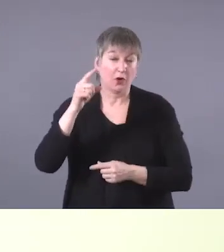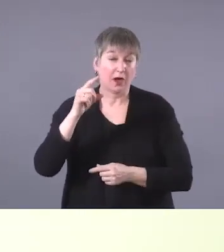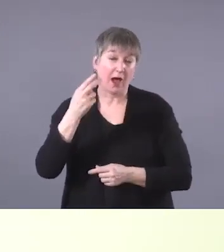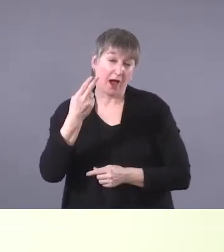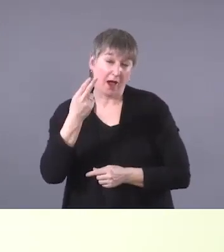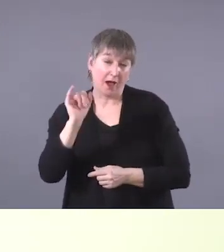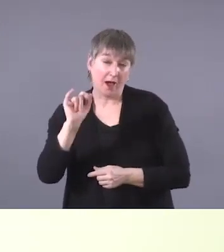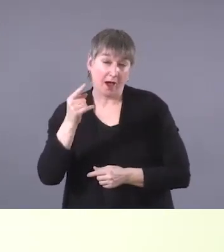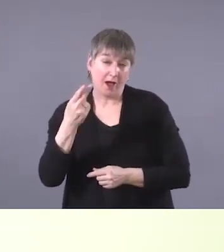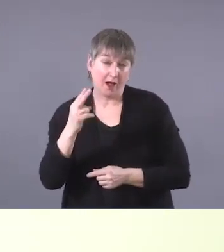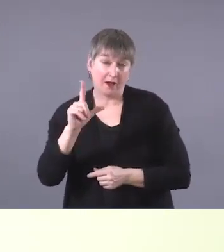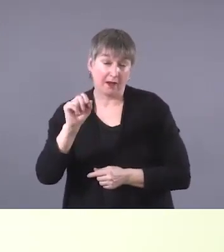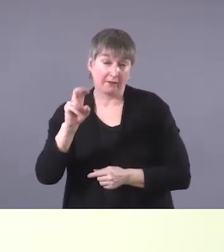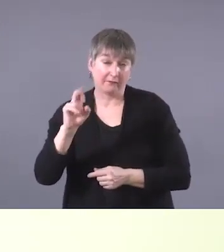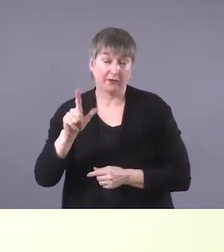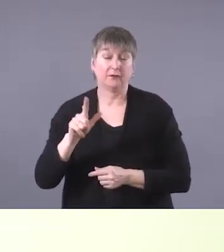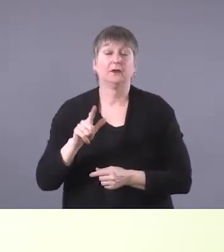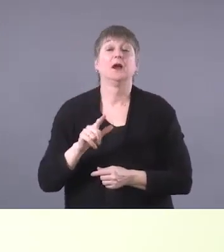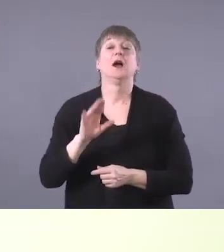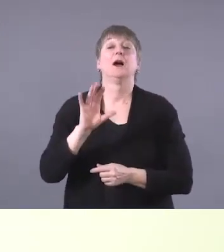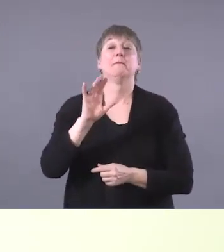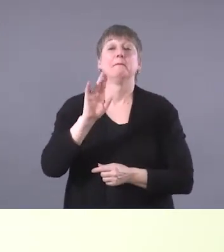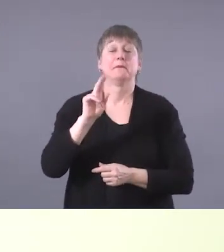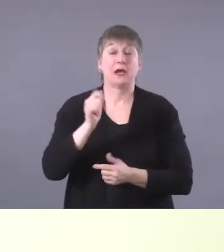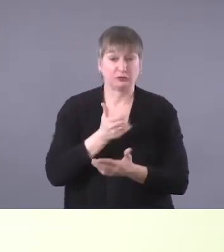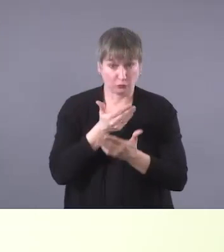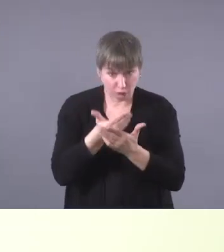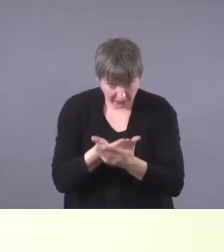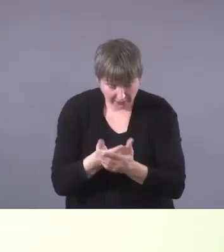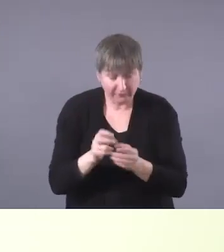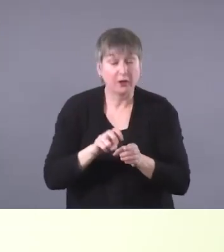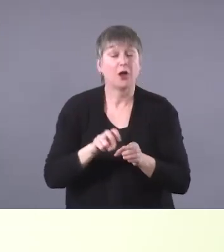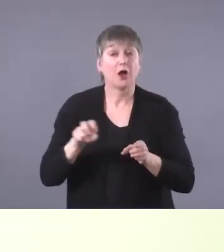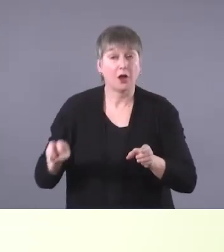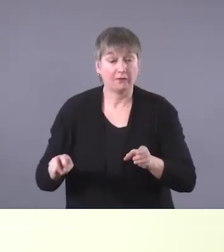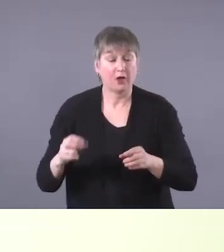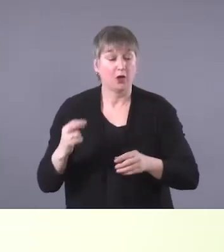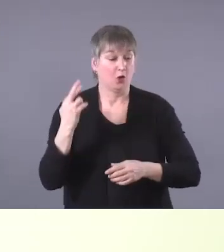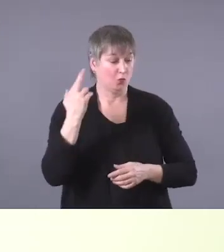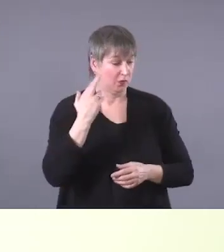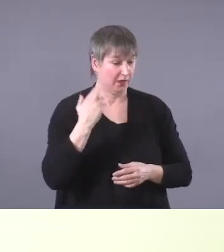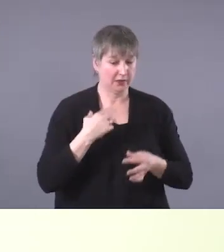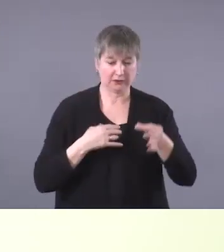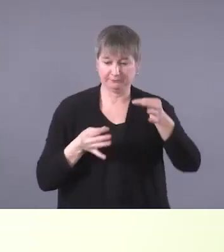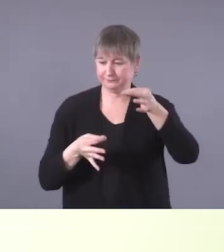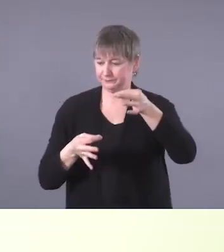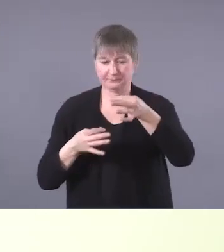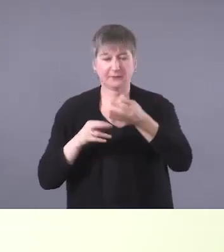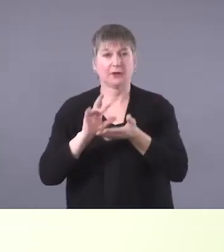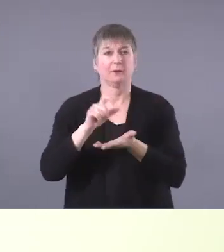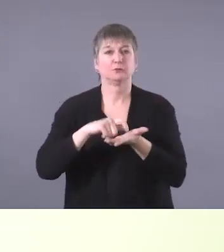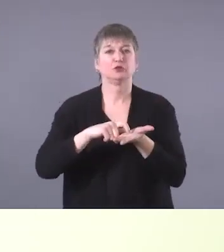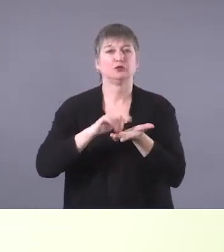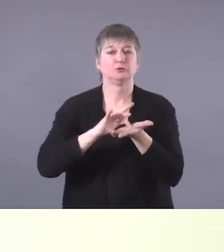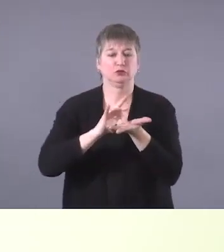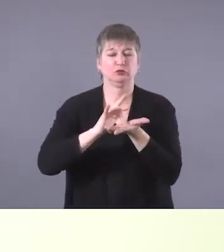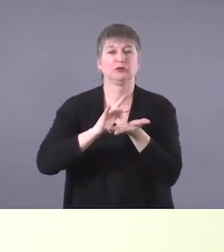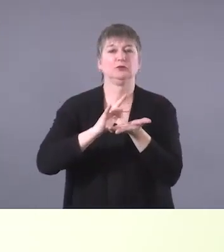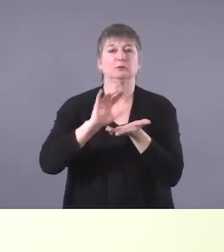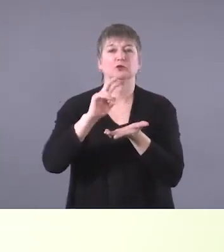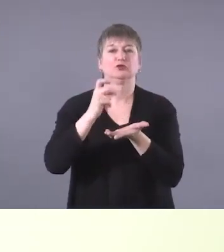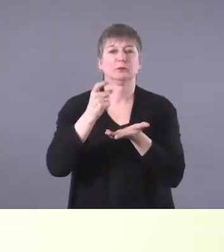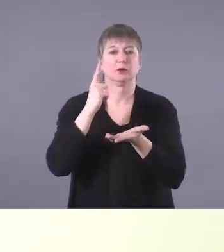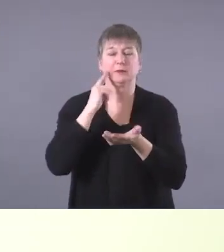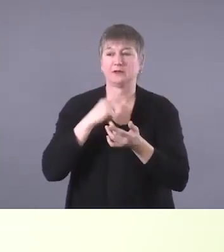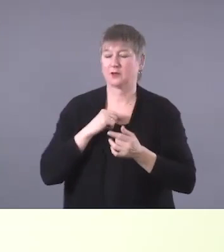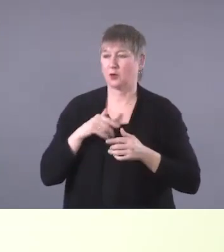Uh, once you're off the bus, you realize you were, you have to get that prescription filled. You walk to the nearest